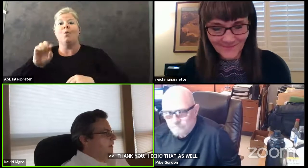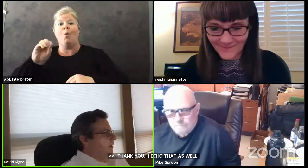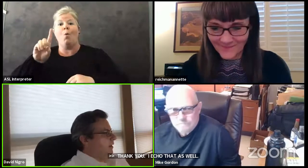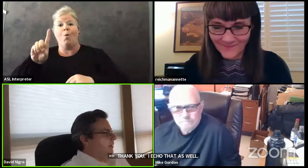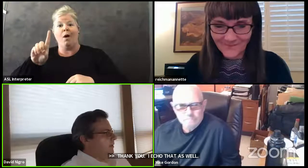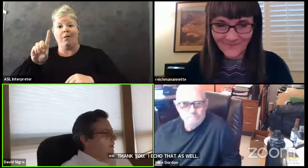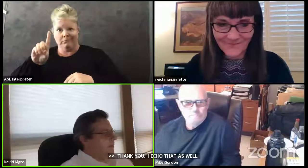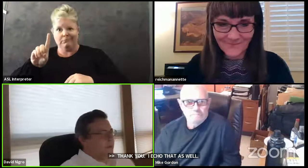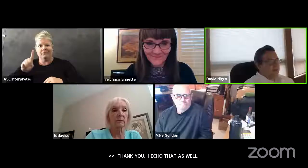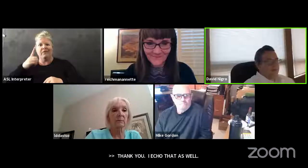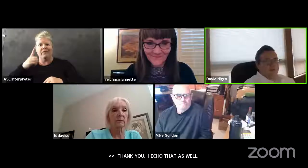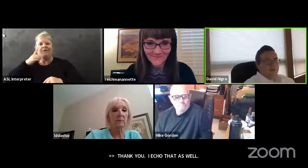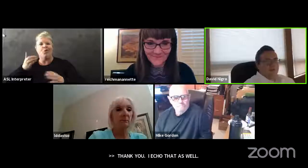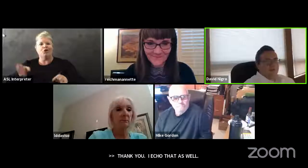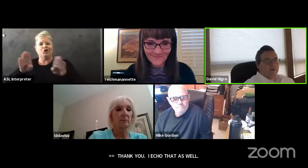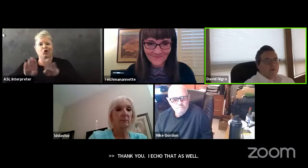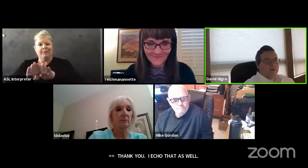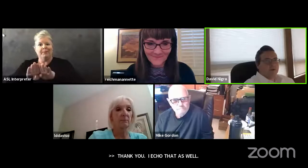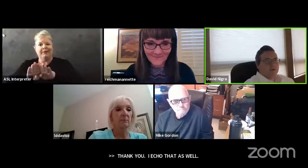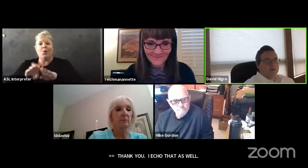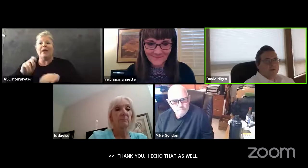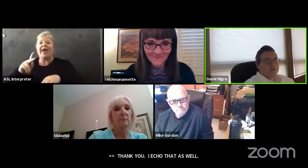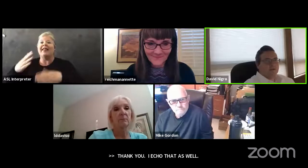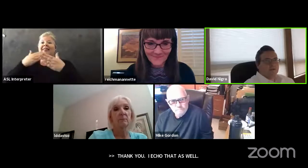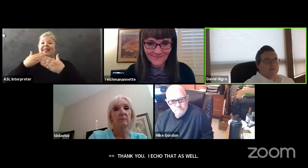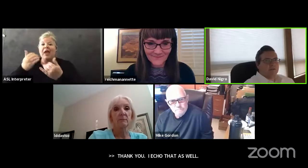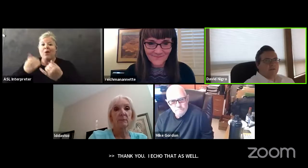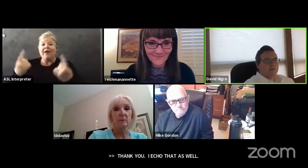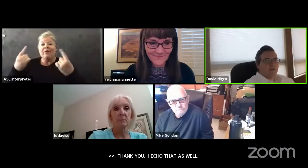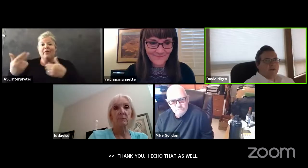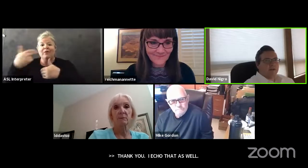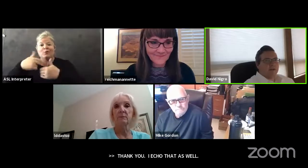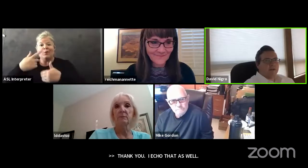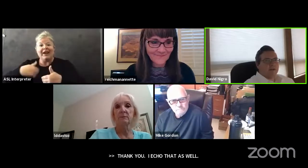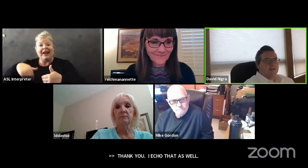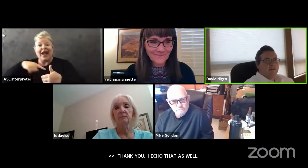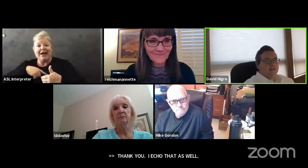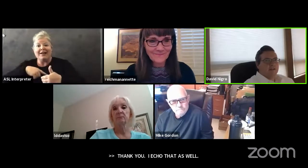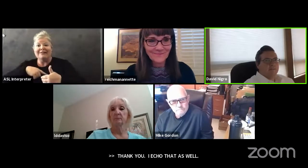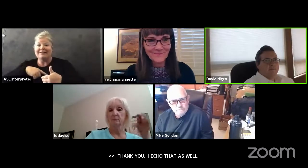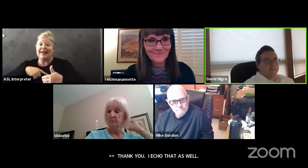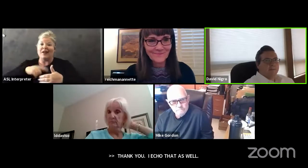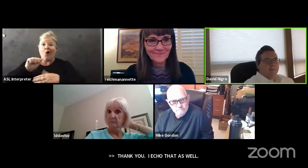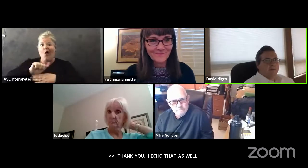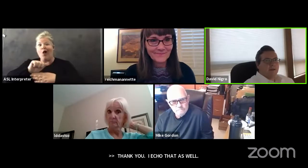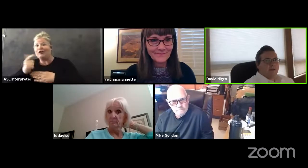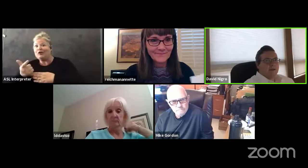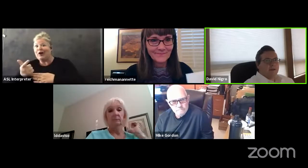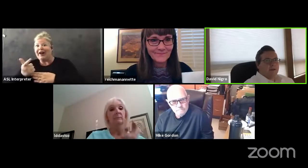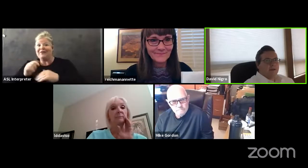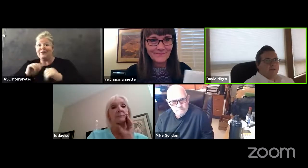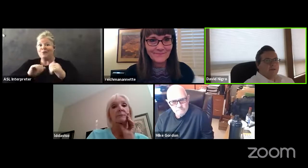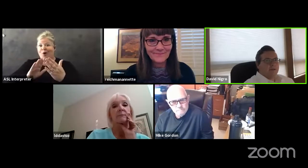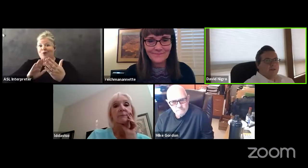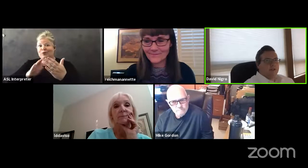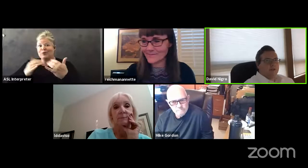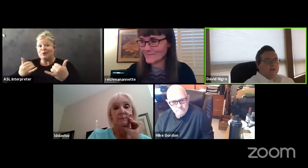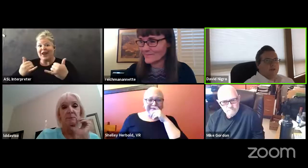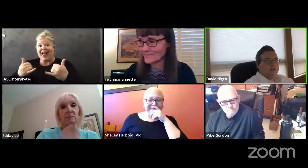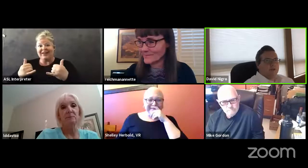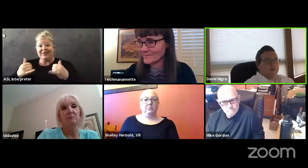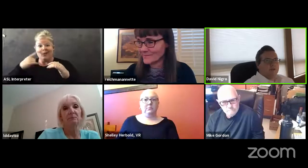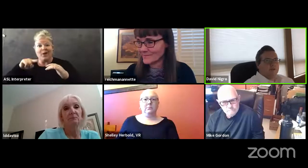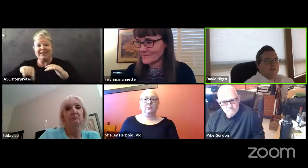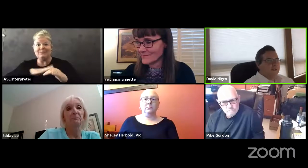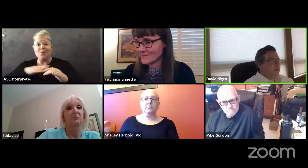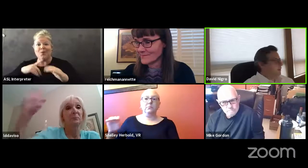um again thank you everyone for joining us in this alternative format um and uh i will entertain a